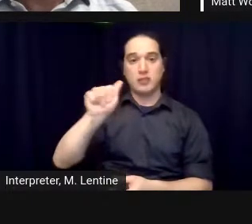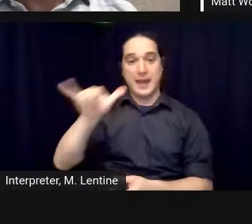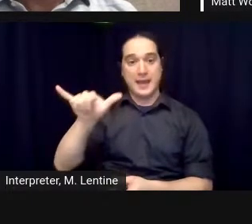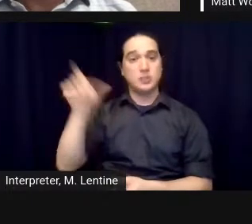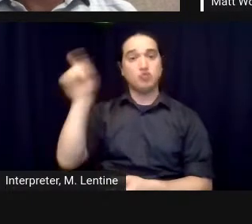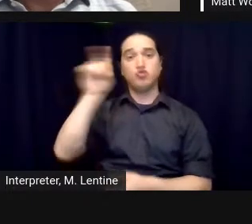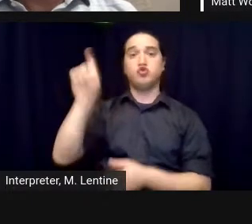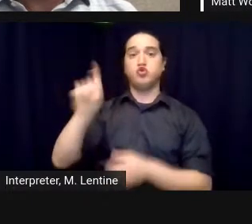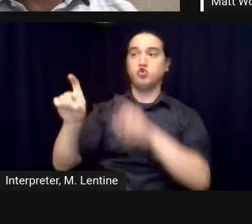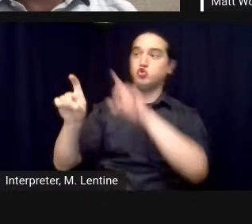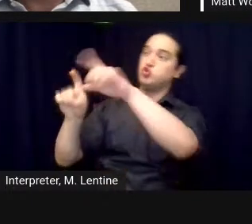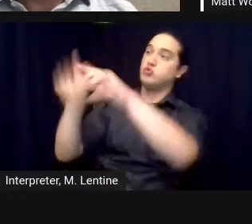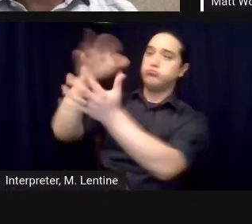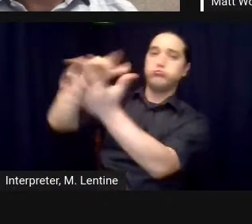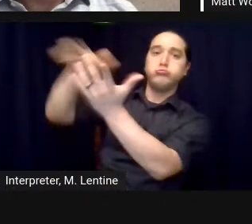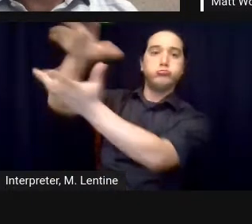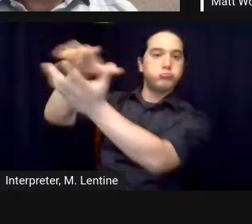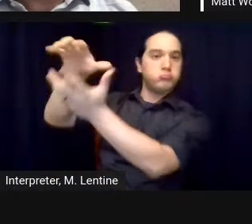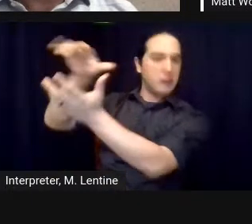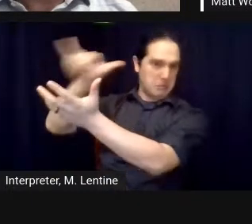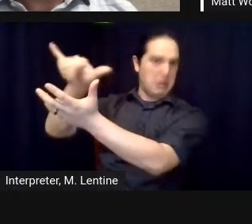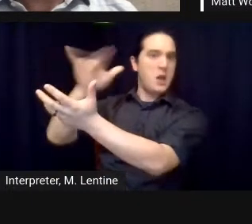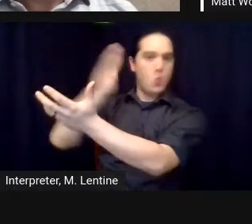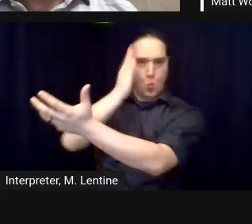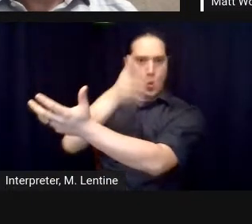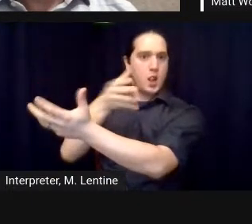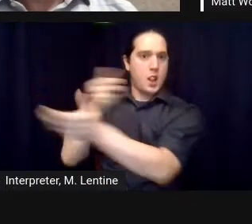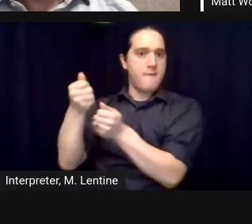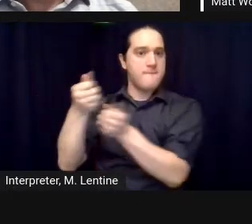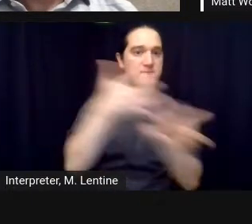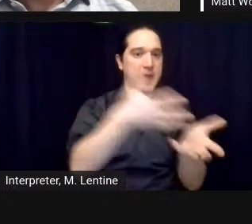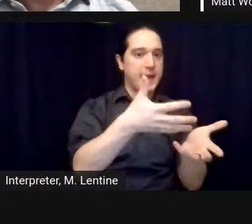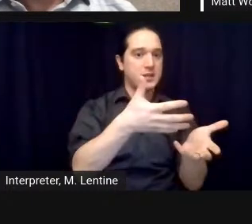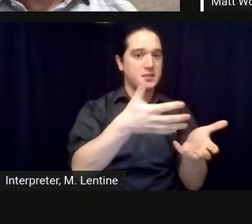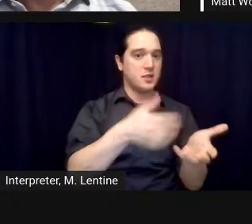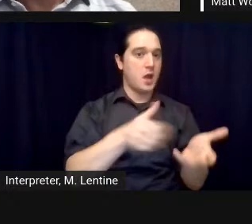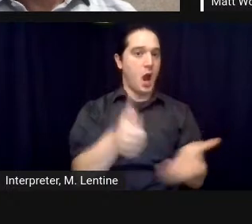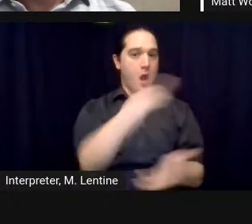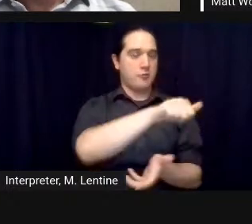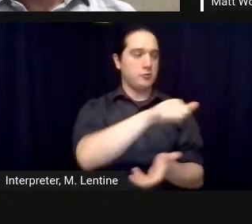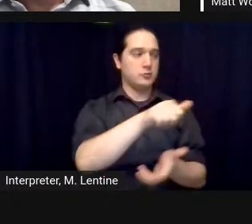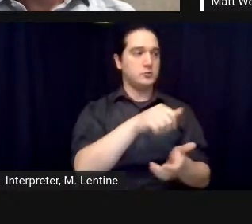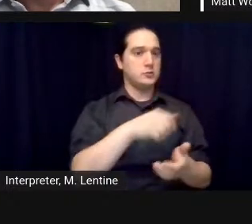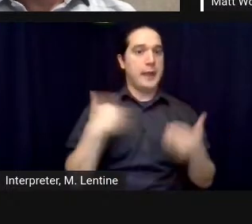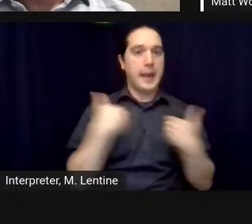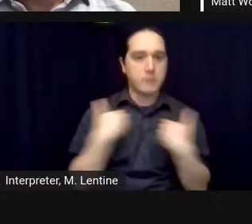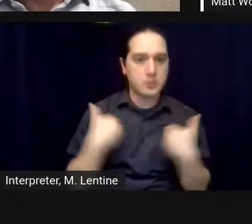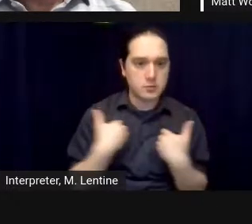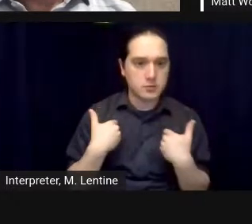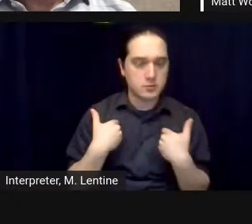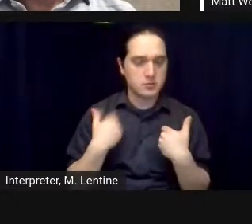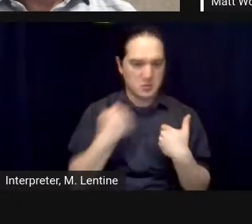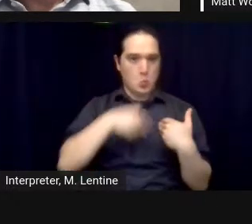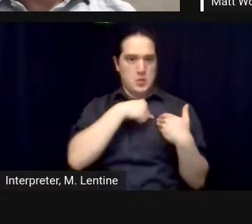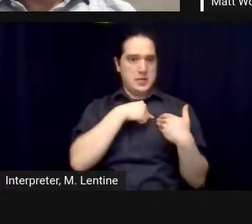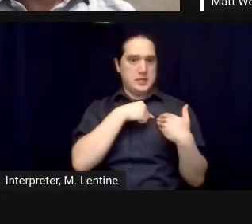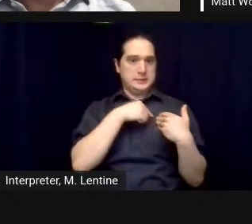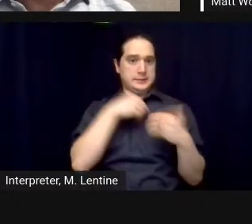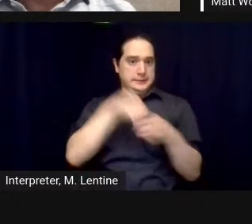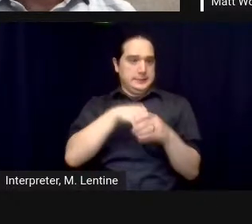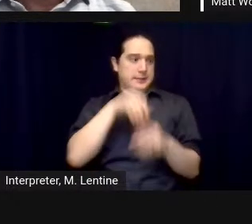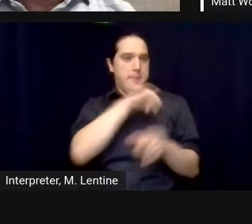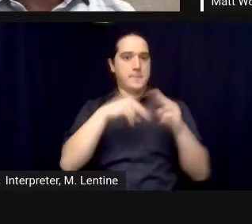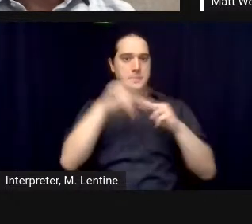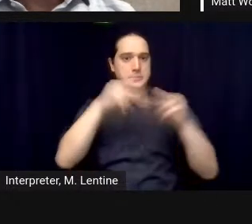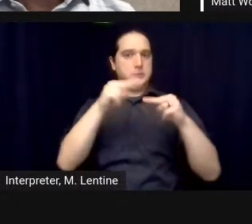then when you start to do anything technical it became second nature we looked at our air analyses to say can we